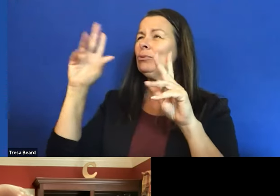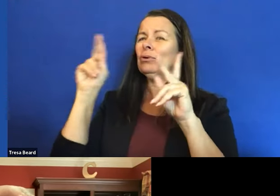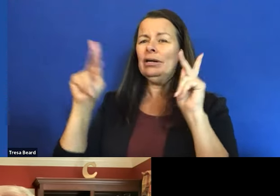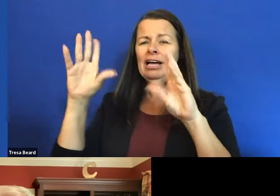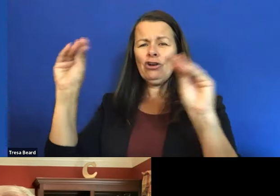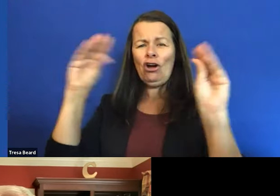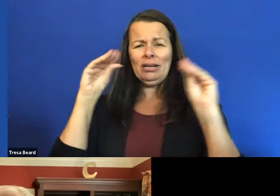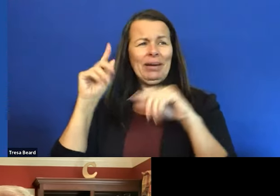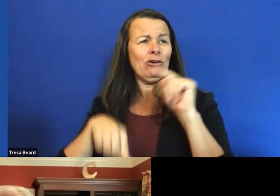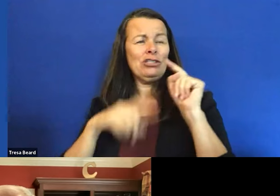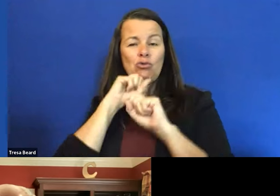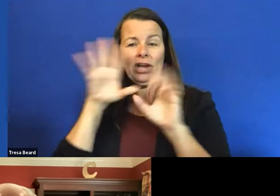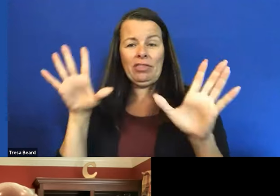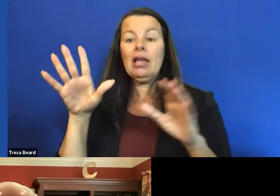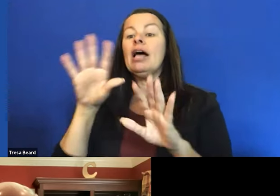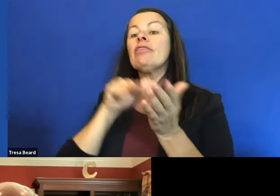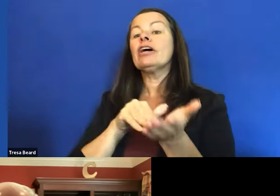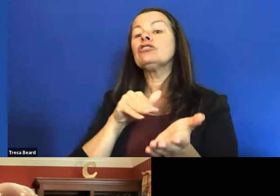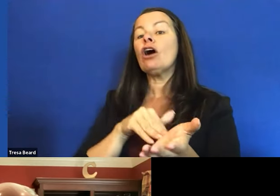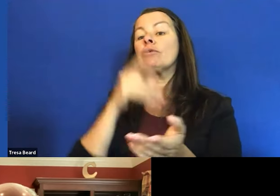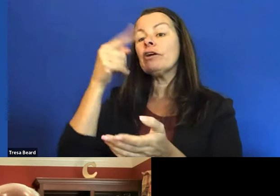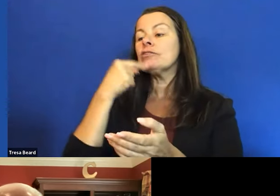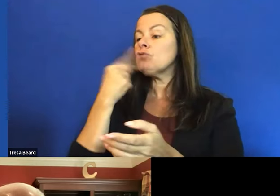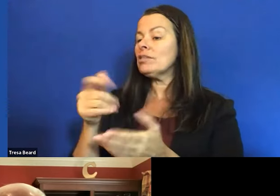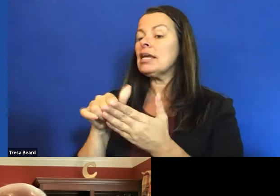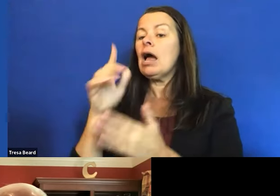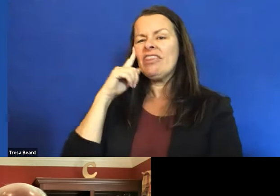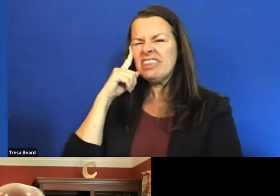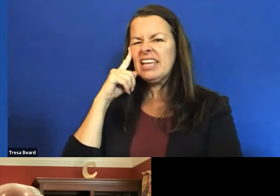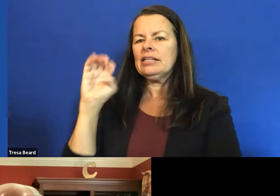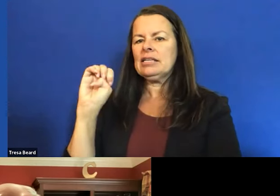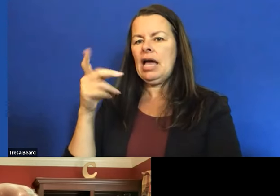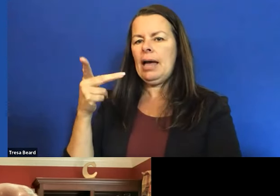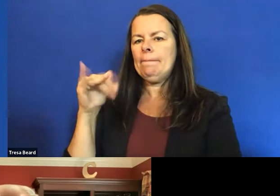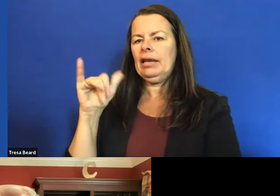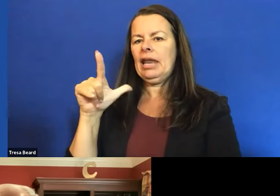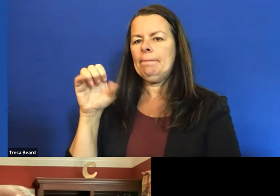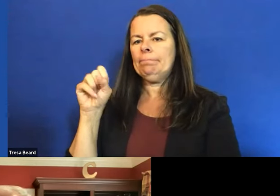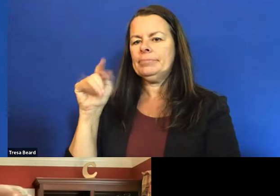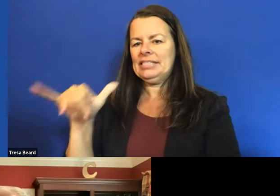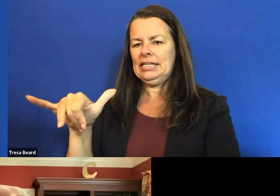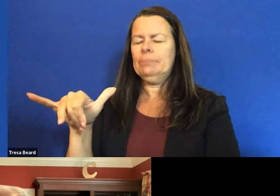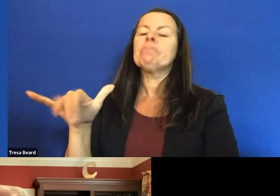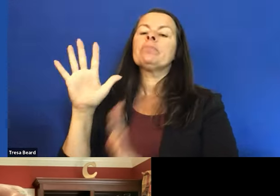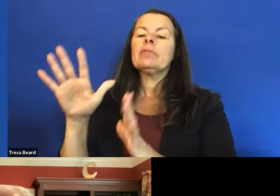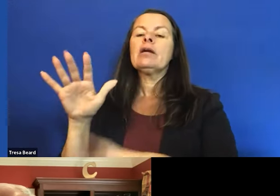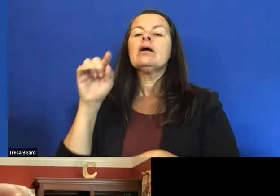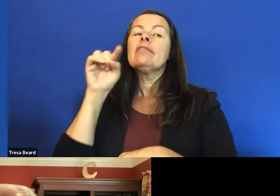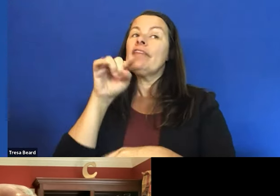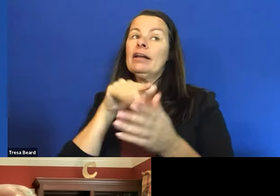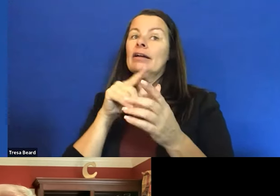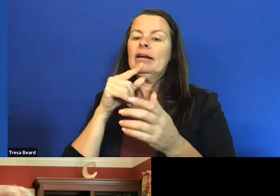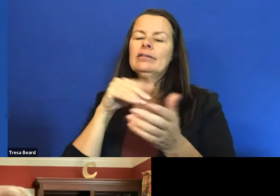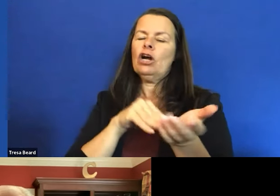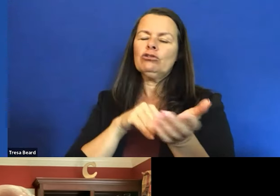The doctor that was there told my family that he thought I had epilepsy. At those days, the doctors didn't talk to young people. They talked